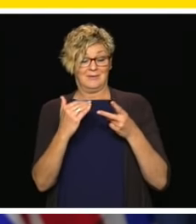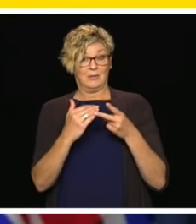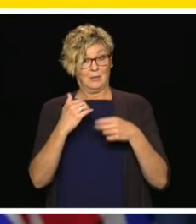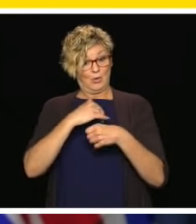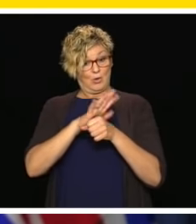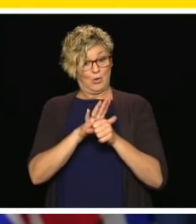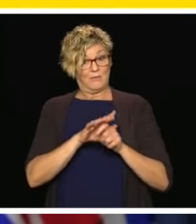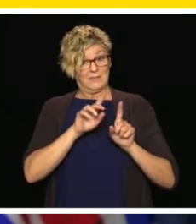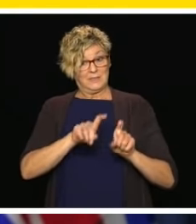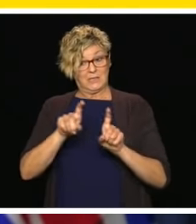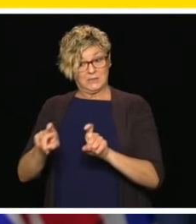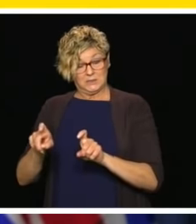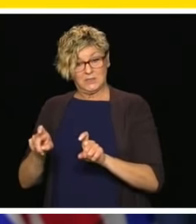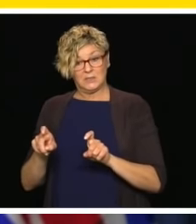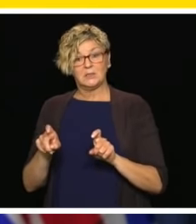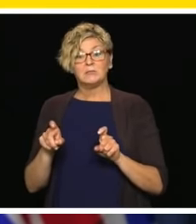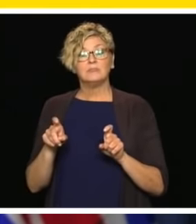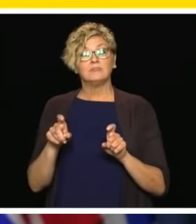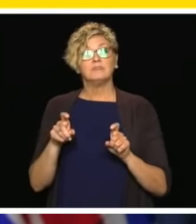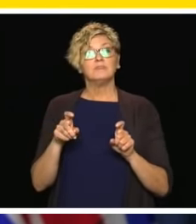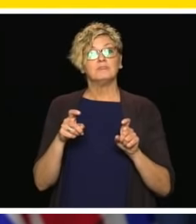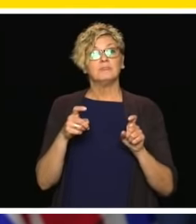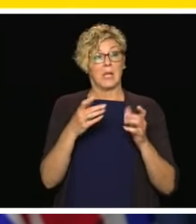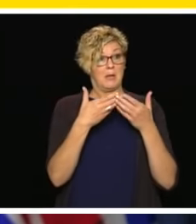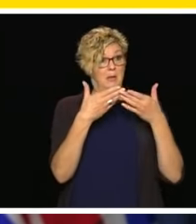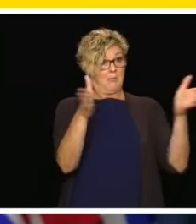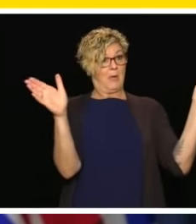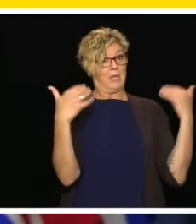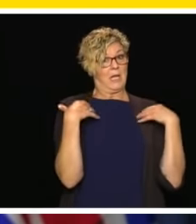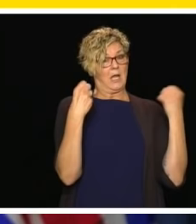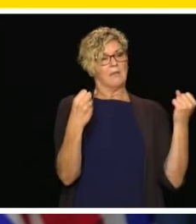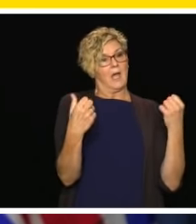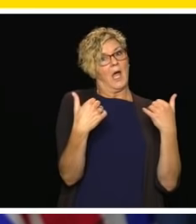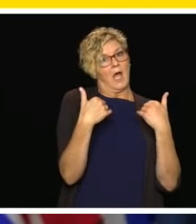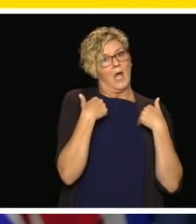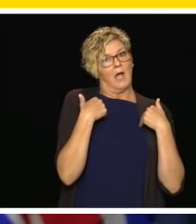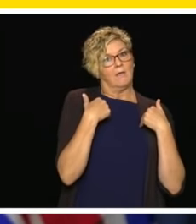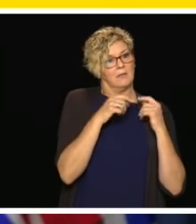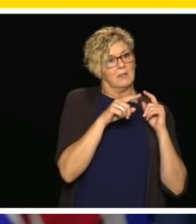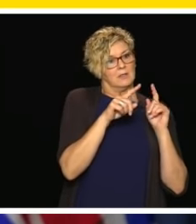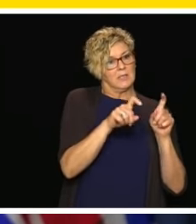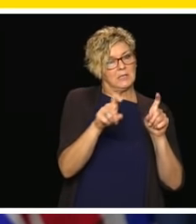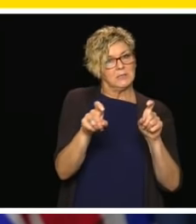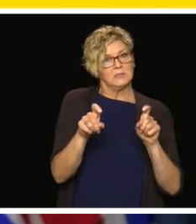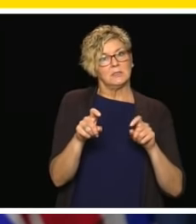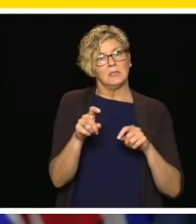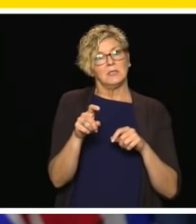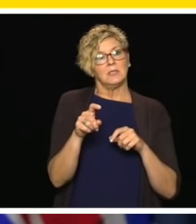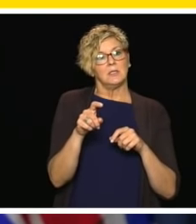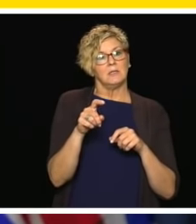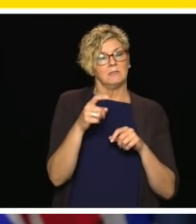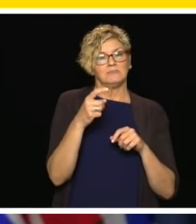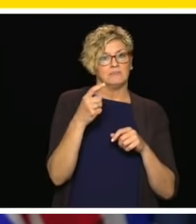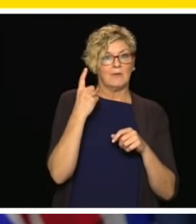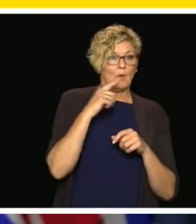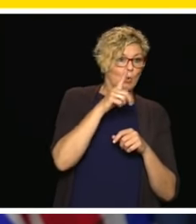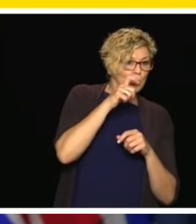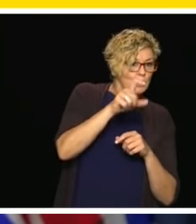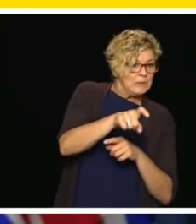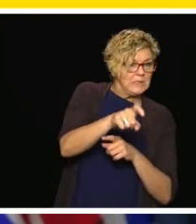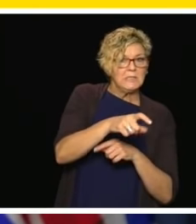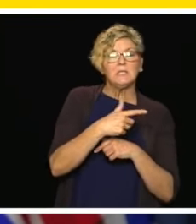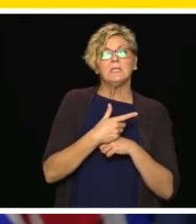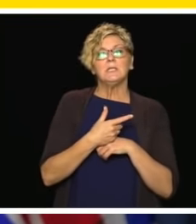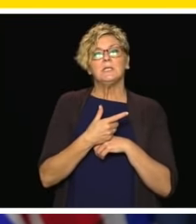terms of testing, the testing regime is there for people who need tests that may involve some teachers and support staff